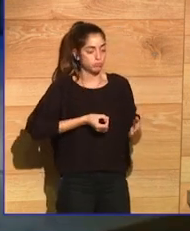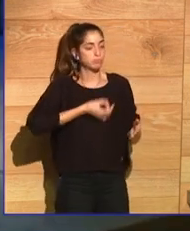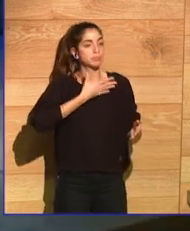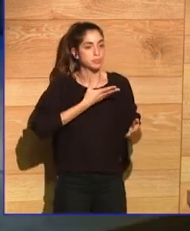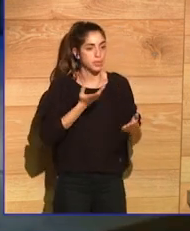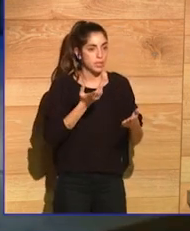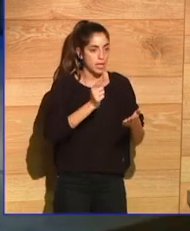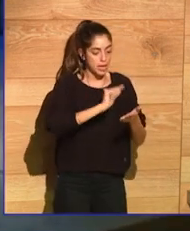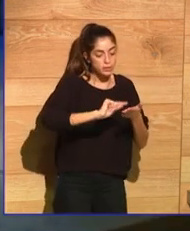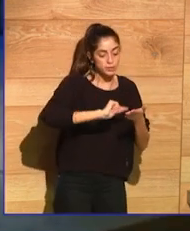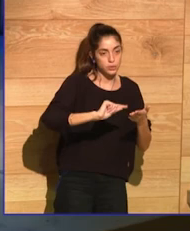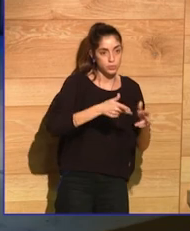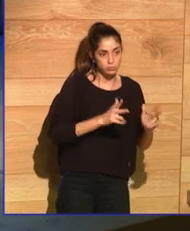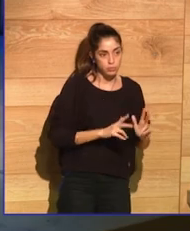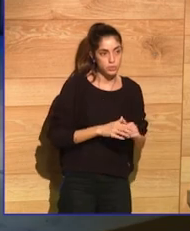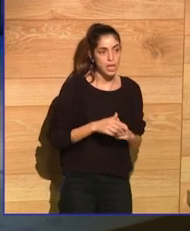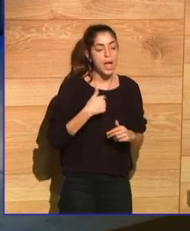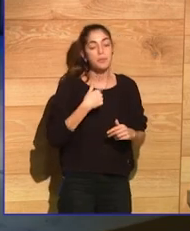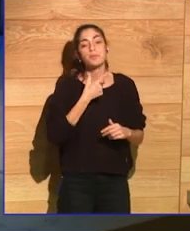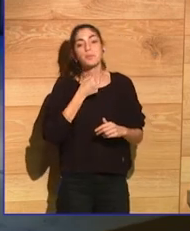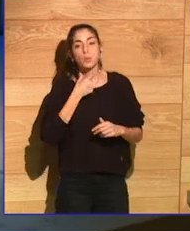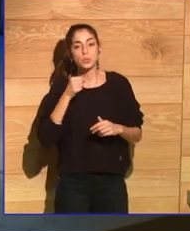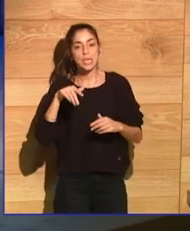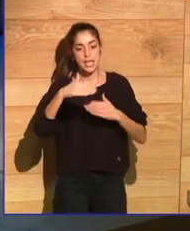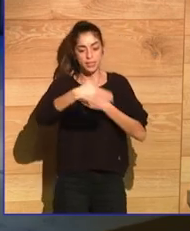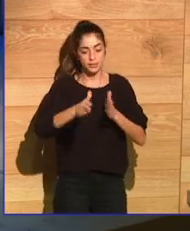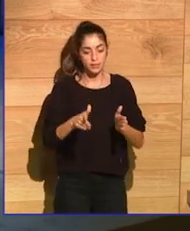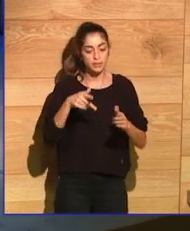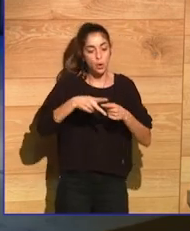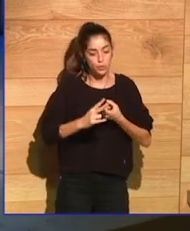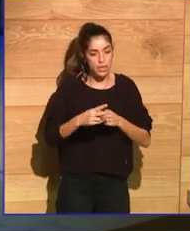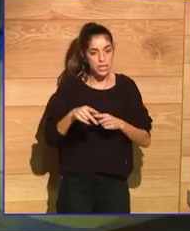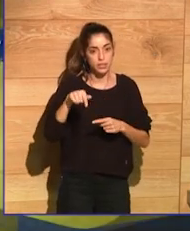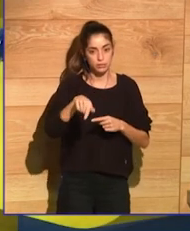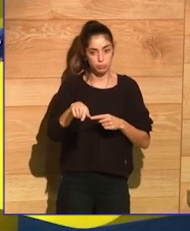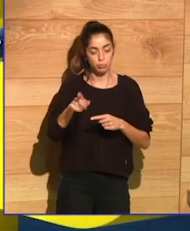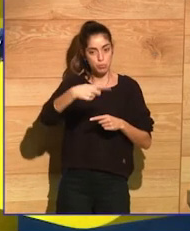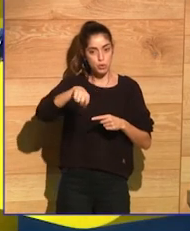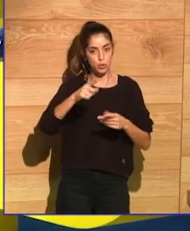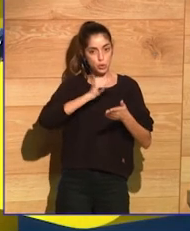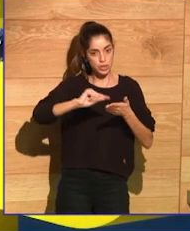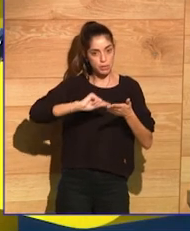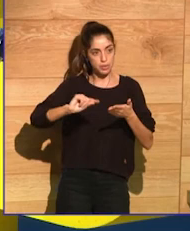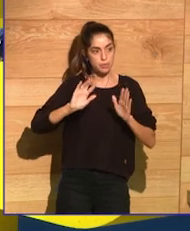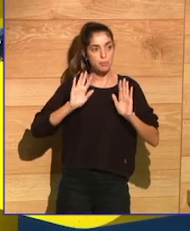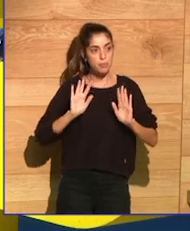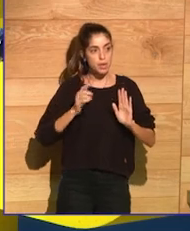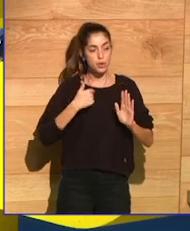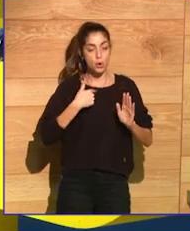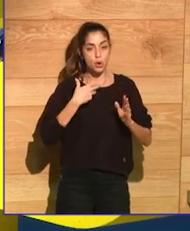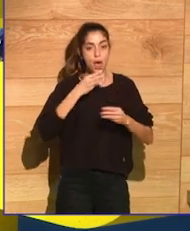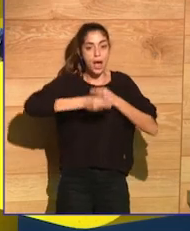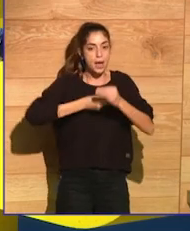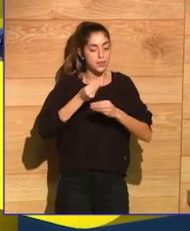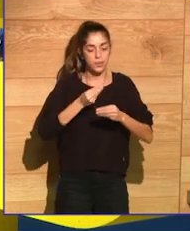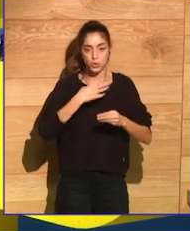I can honestly say that I would love to join you in those workshops to write with you